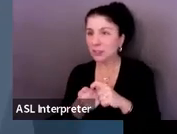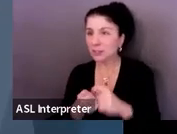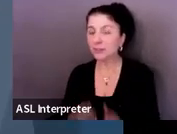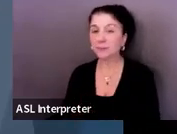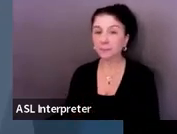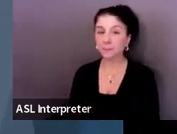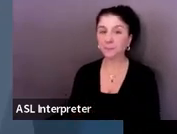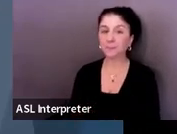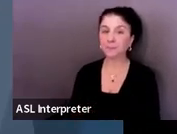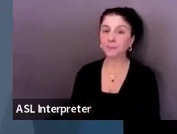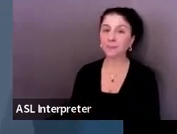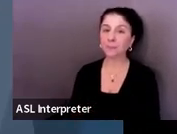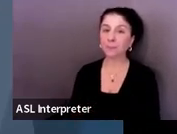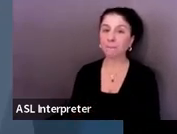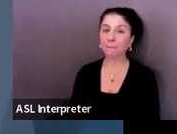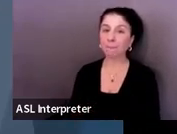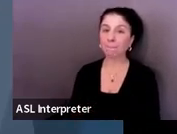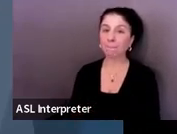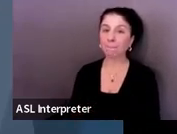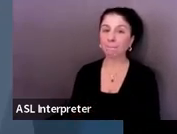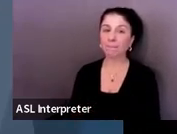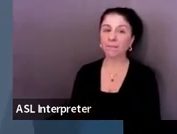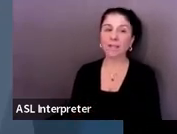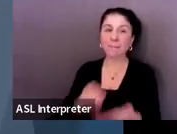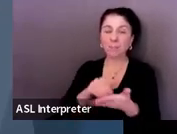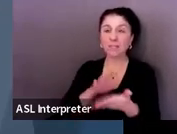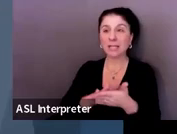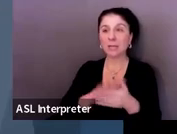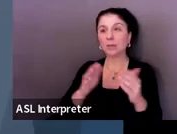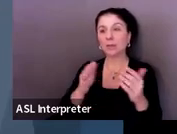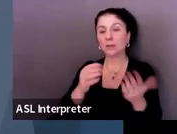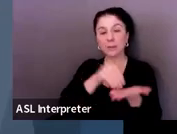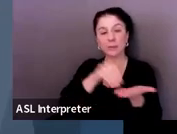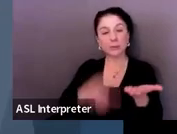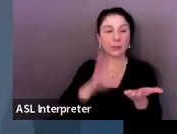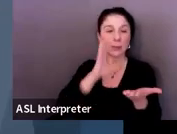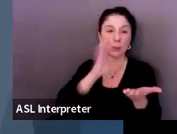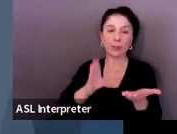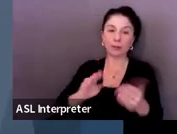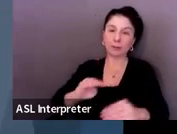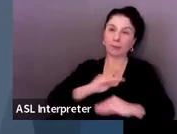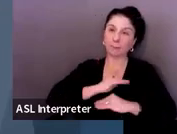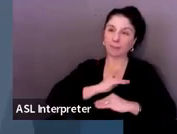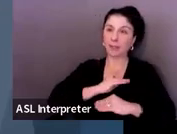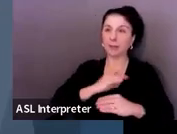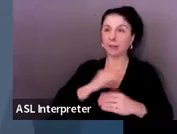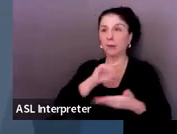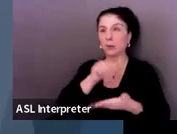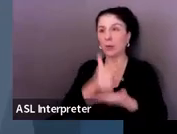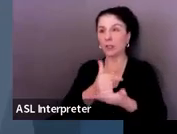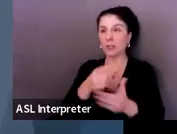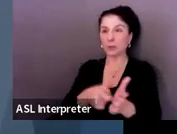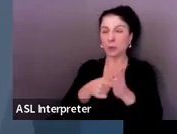just be more specific than the child will complete graduation requirements. So really, it should list what they're working on.